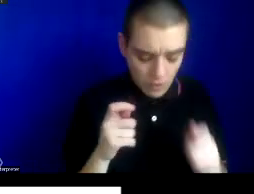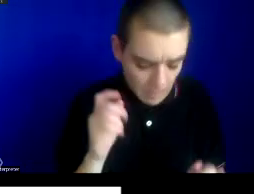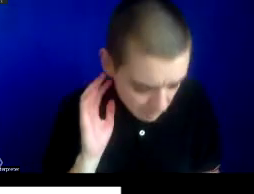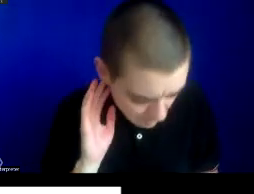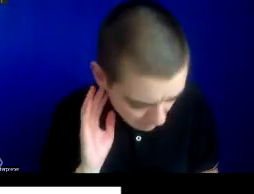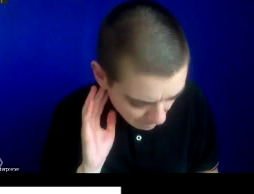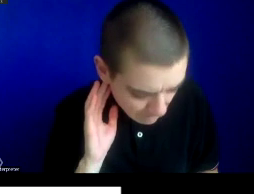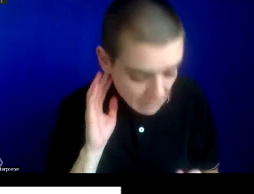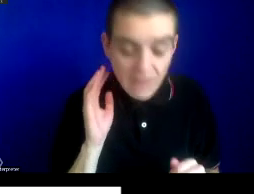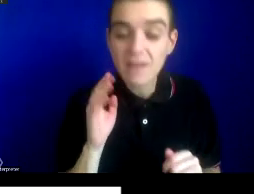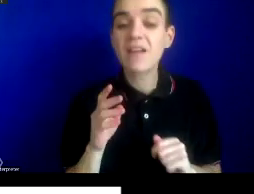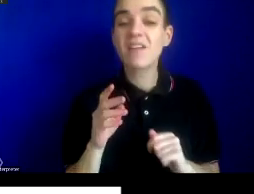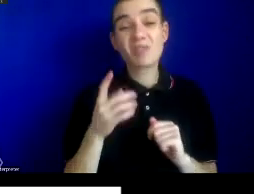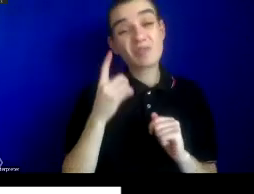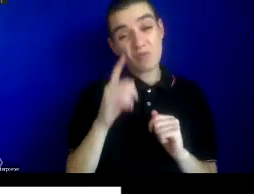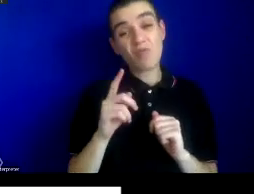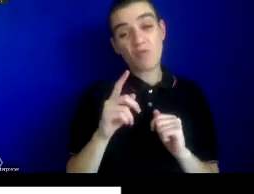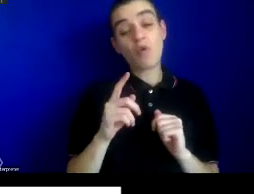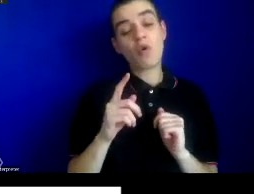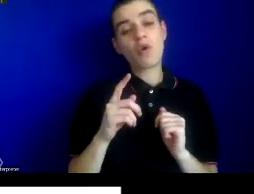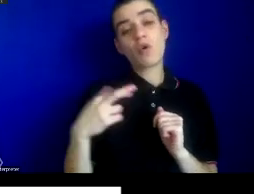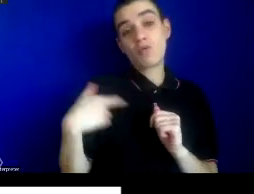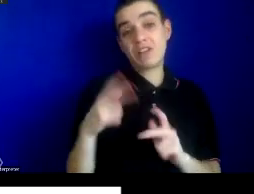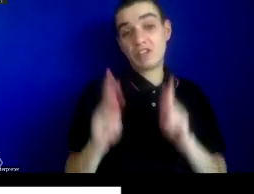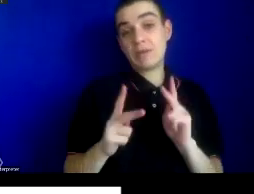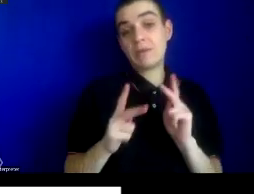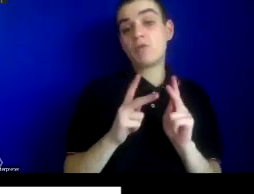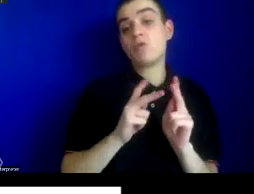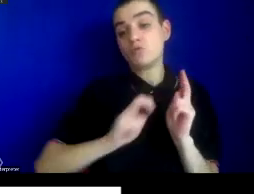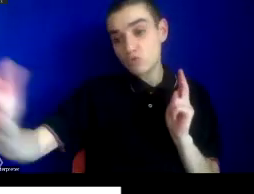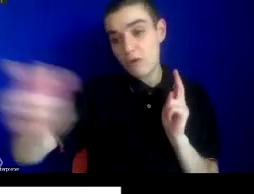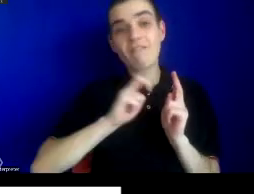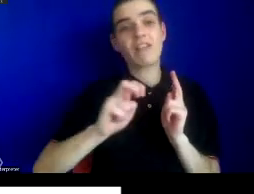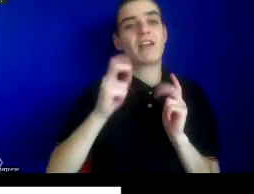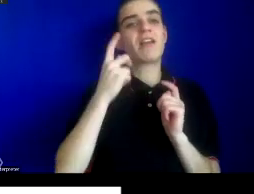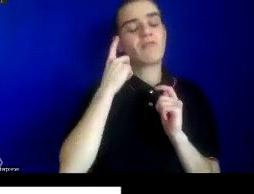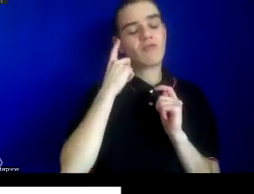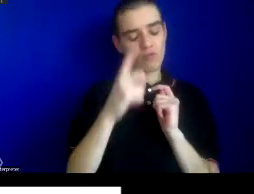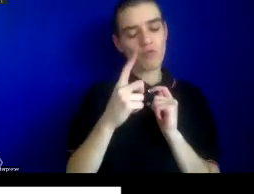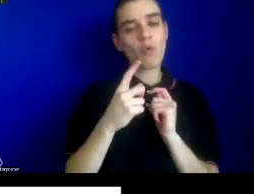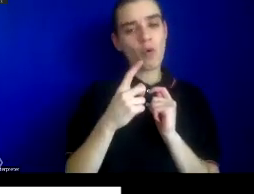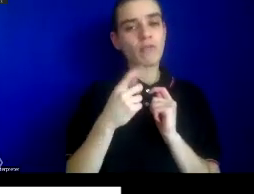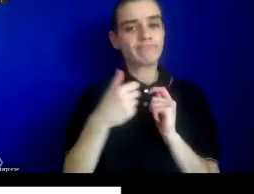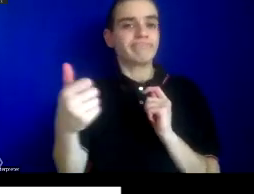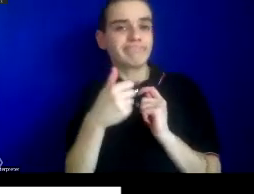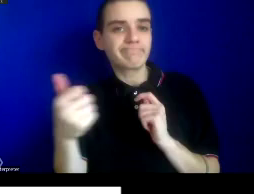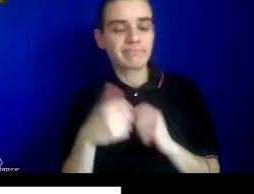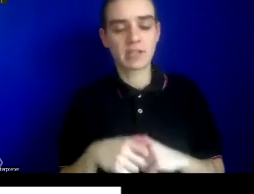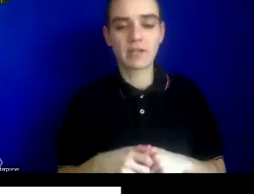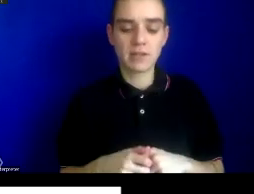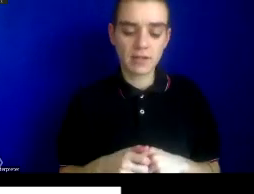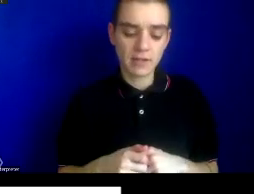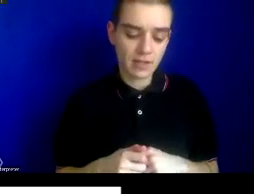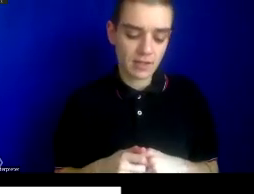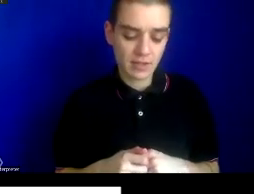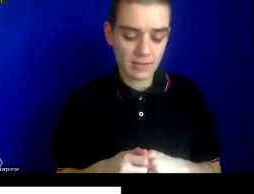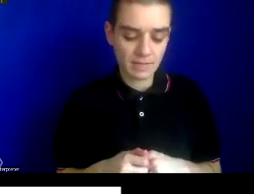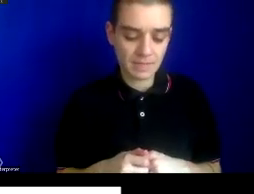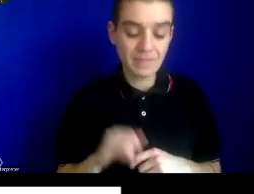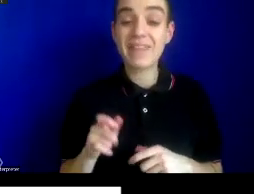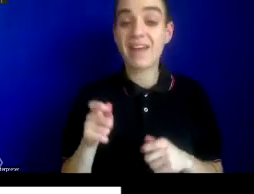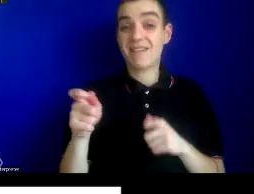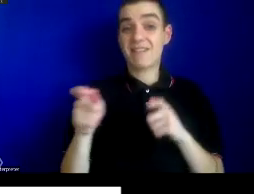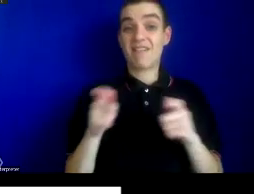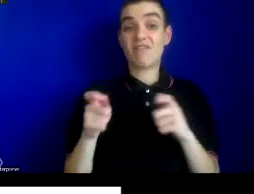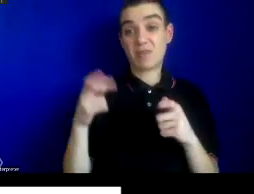Mecca and then back to Europe after pilgrimage. The disease surveillance and sanitary systems that governed the Hajj has historically been and still